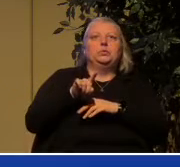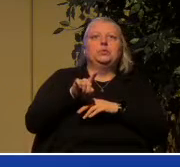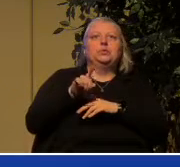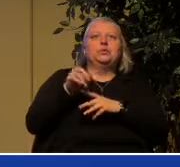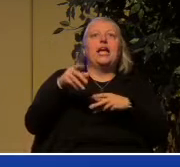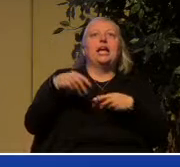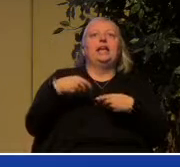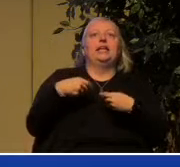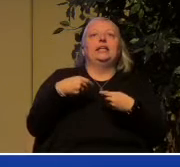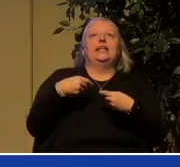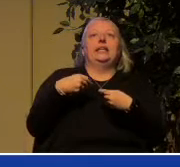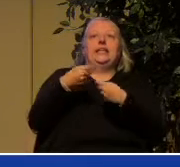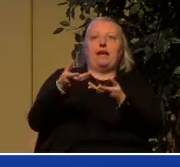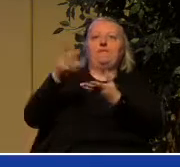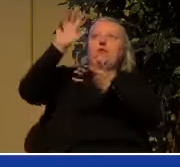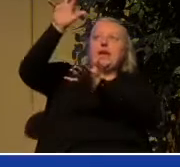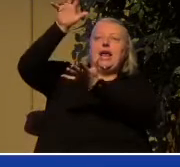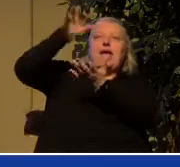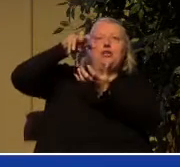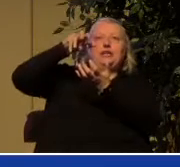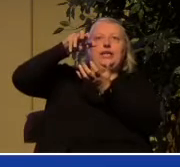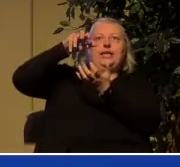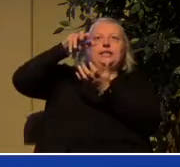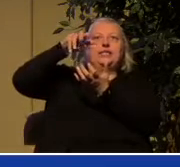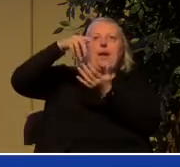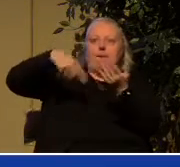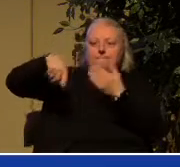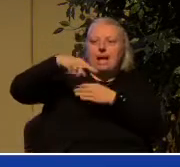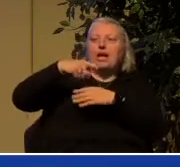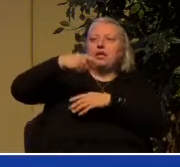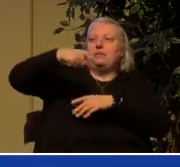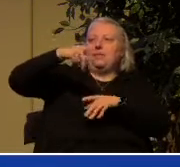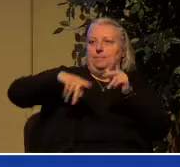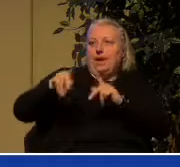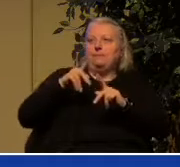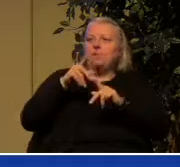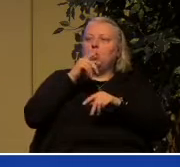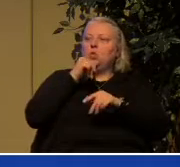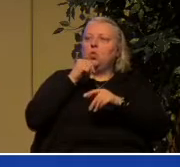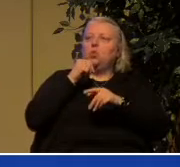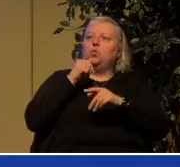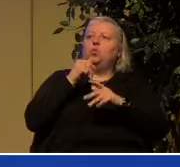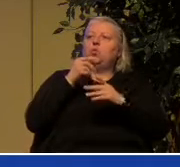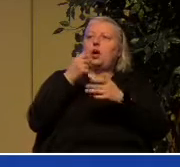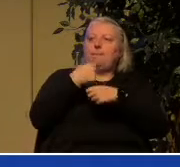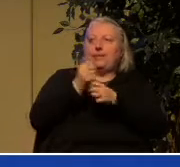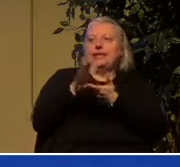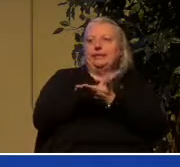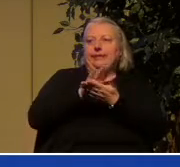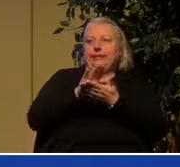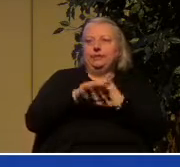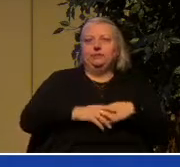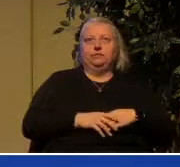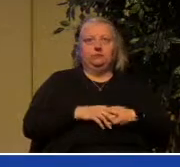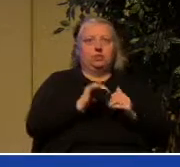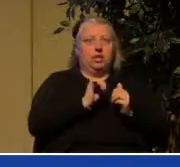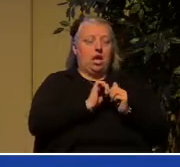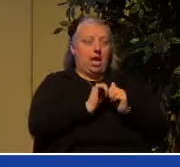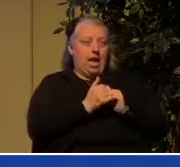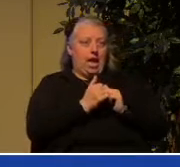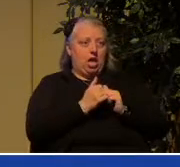how do we get built up by the word of his grace